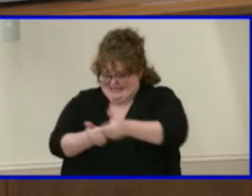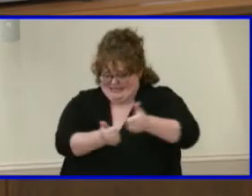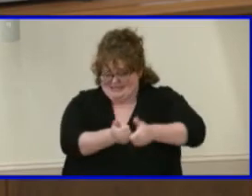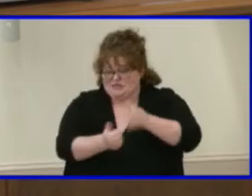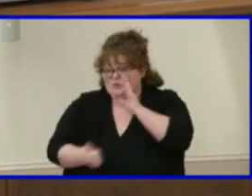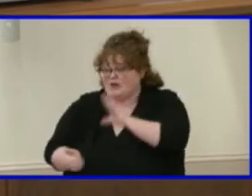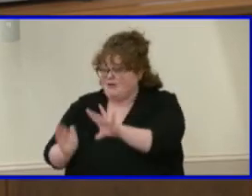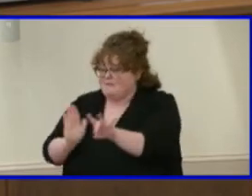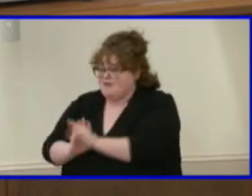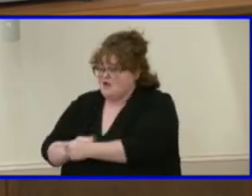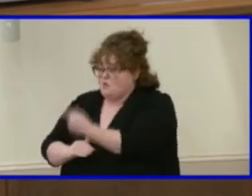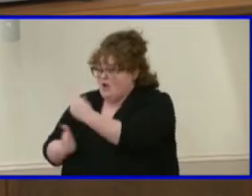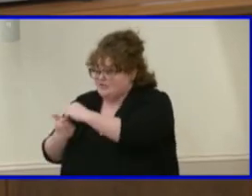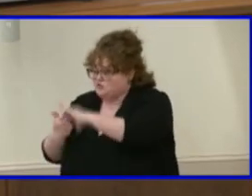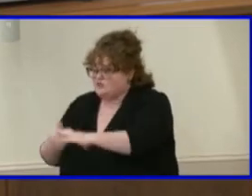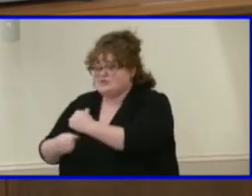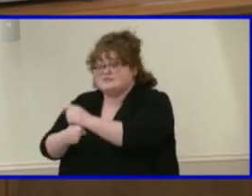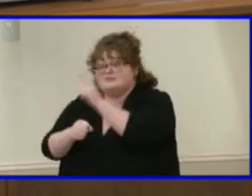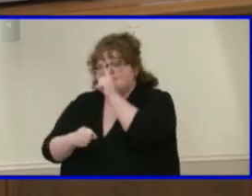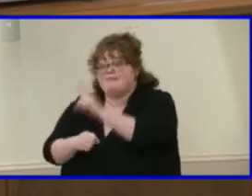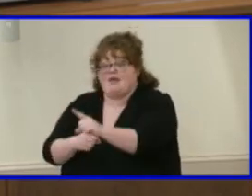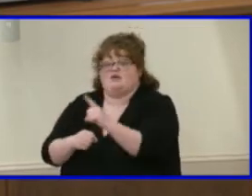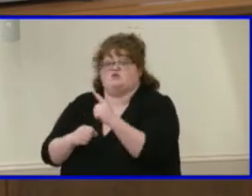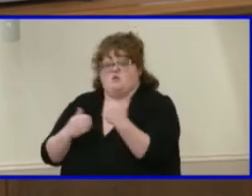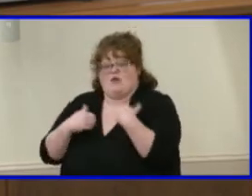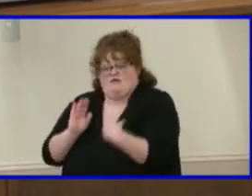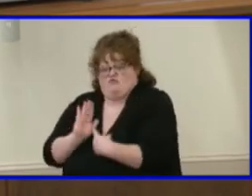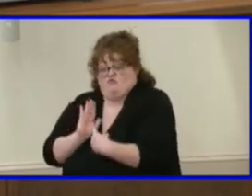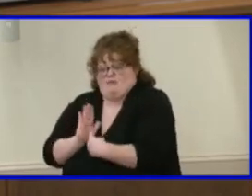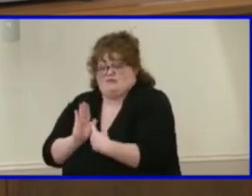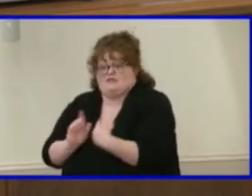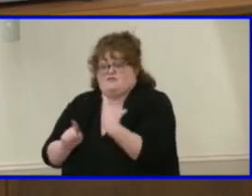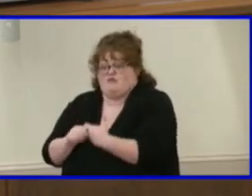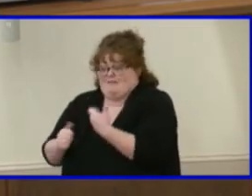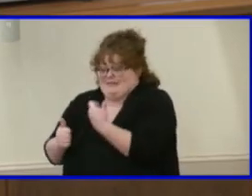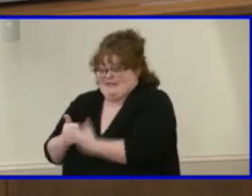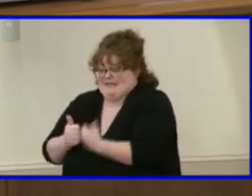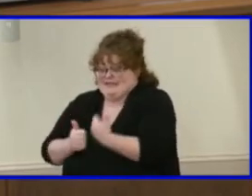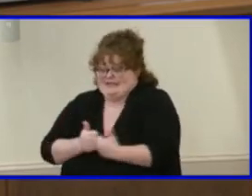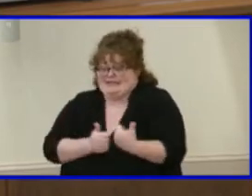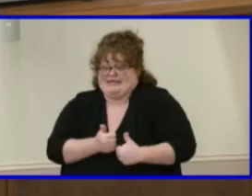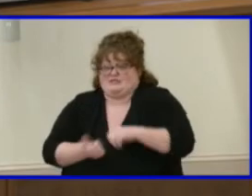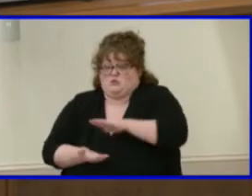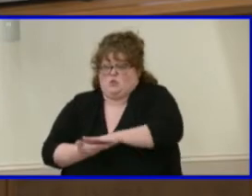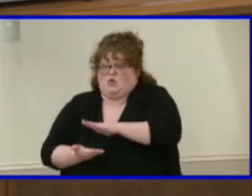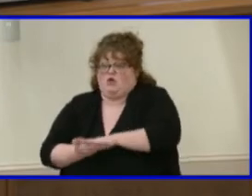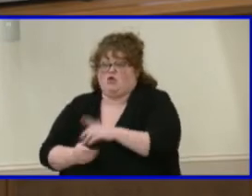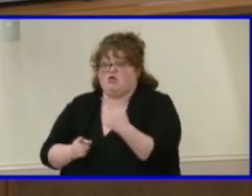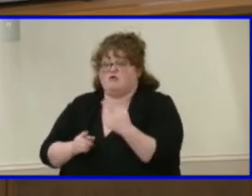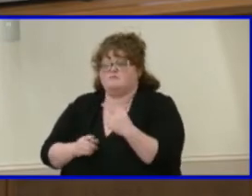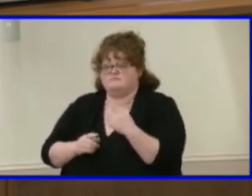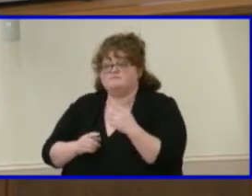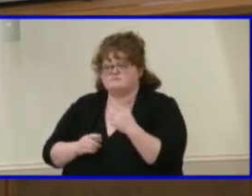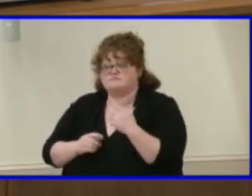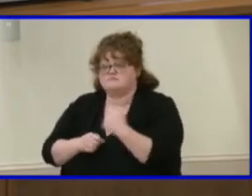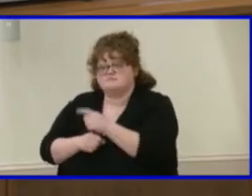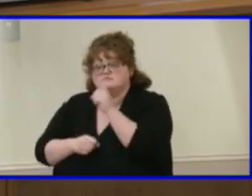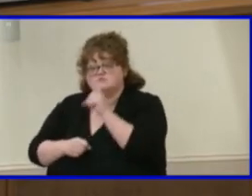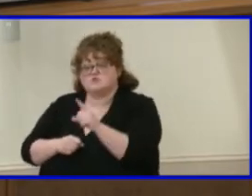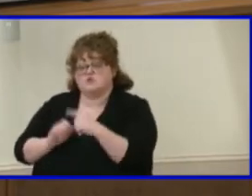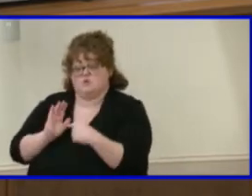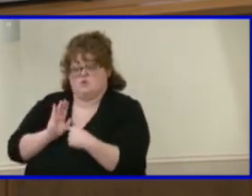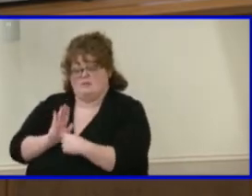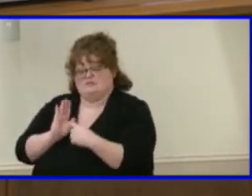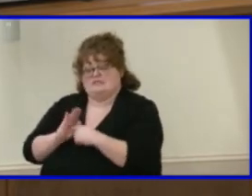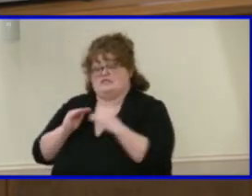step to ensure that representation of, you know, students from a similar school setting and, and geography are getting representation at